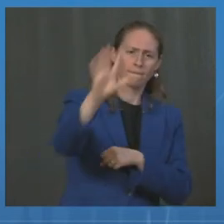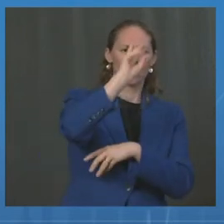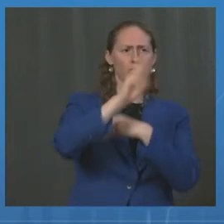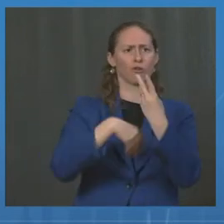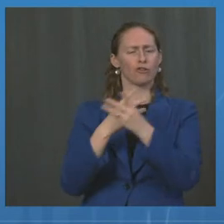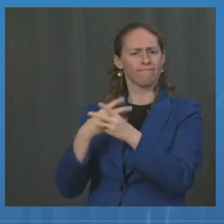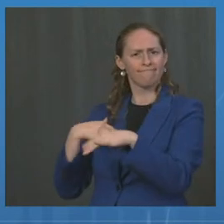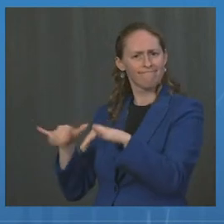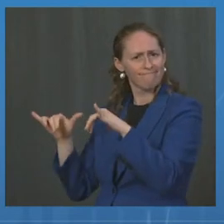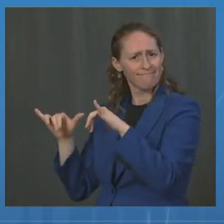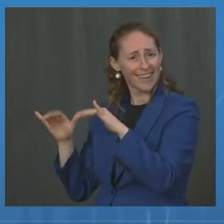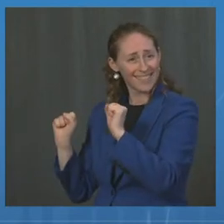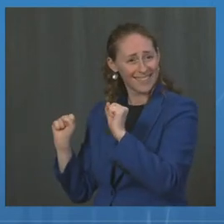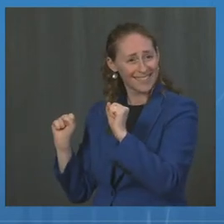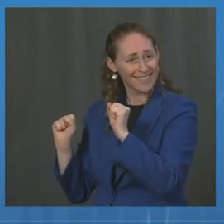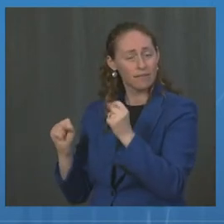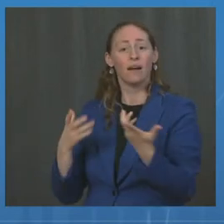threats.